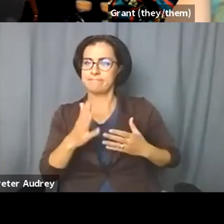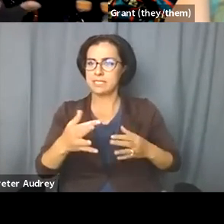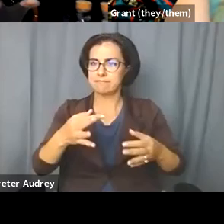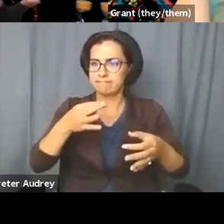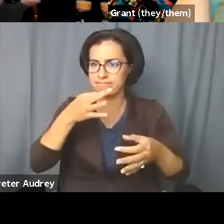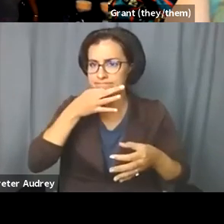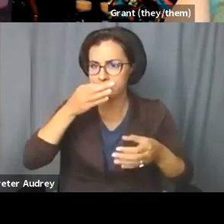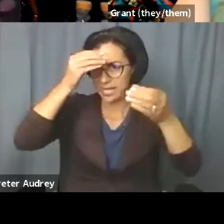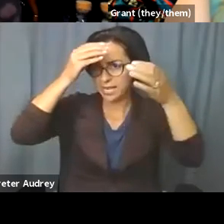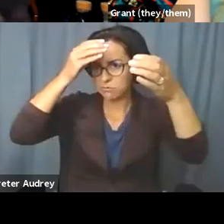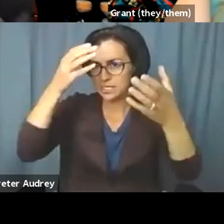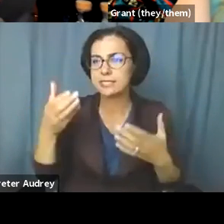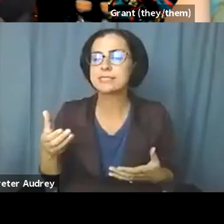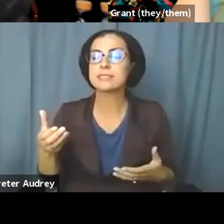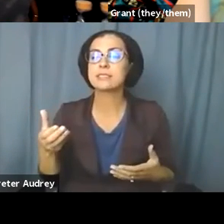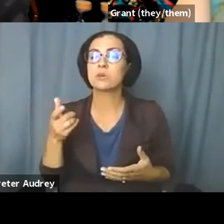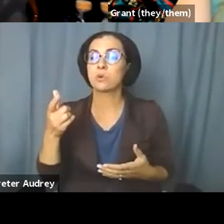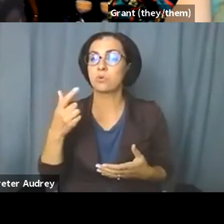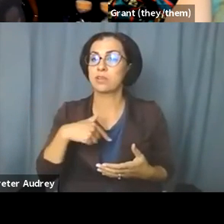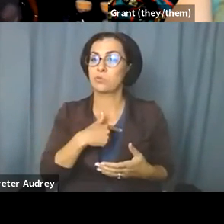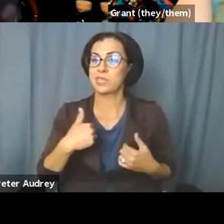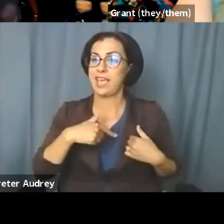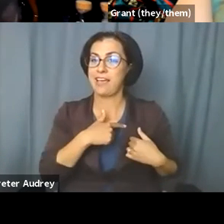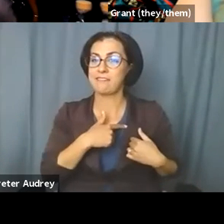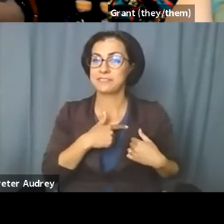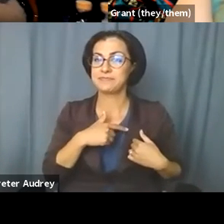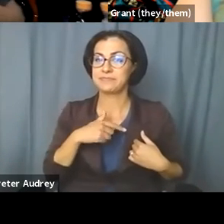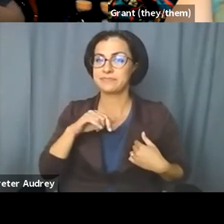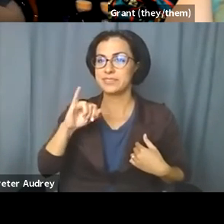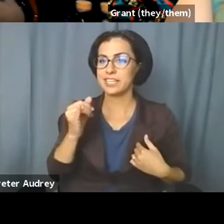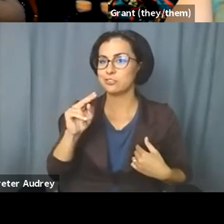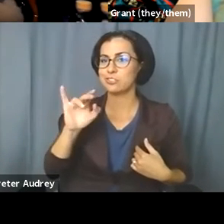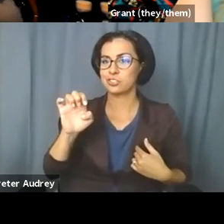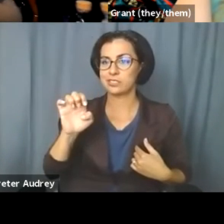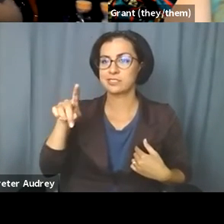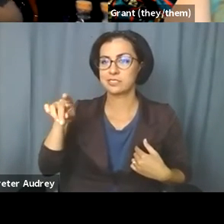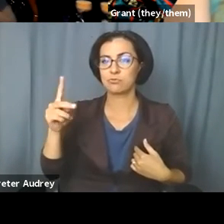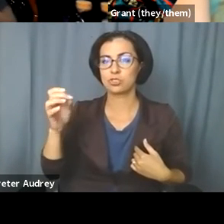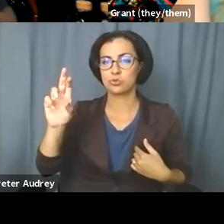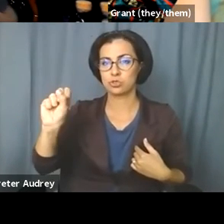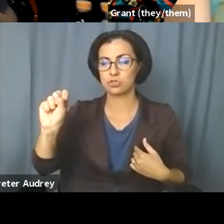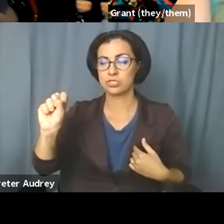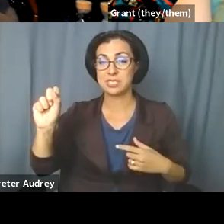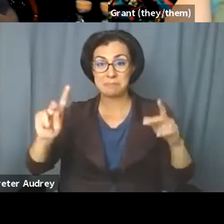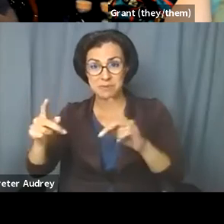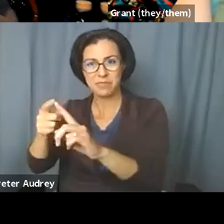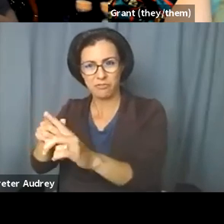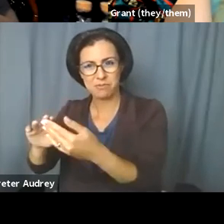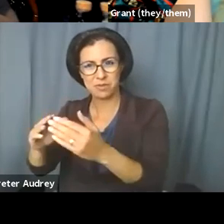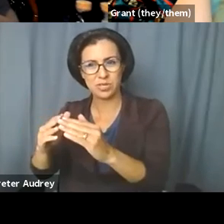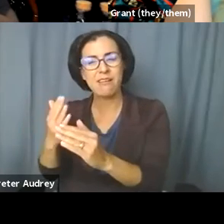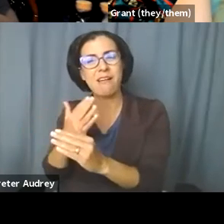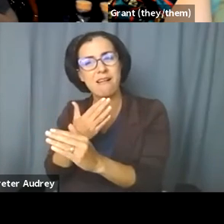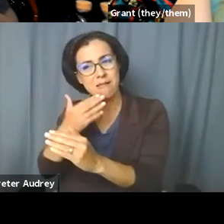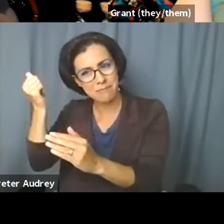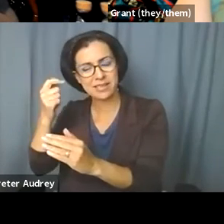arguments we have as cultural producers is the folks from the community are often the best folks to advocate